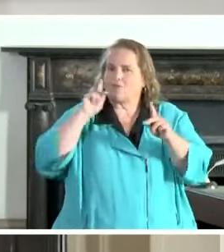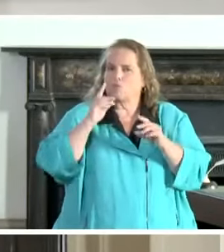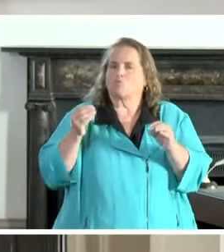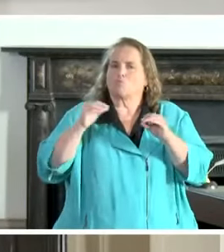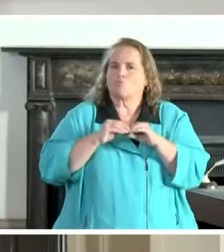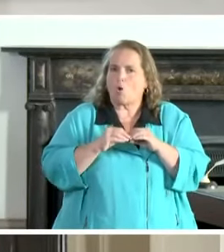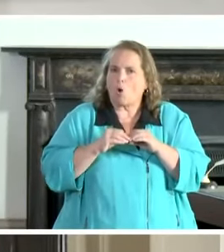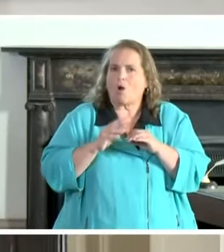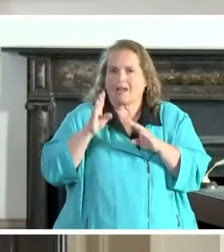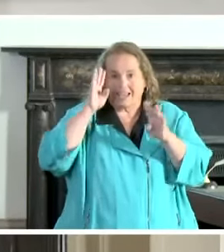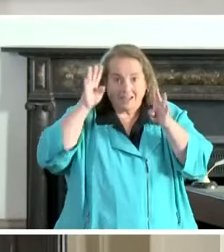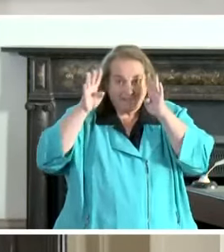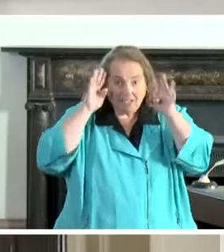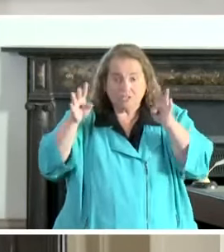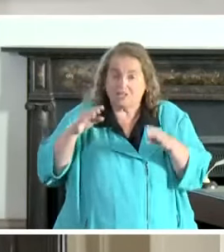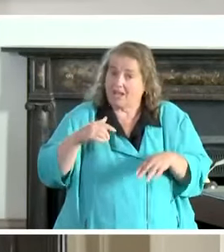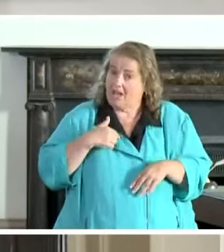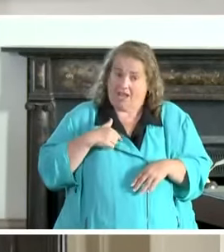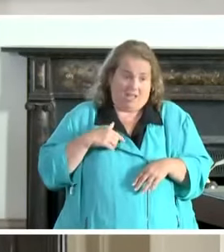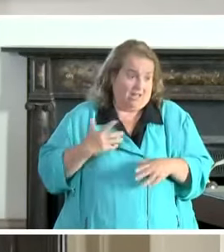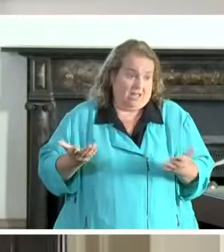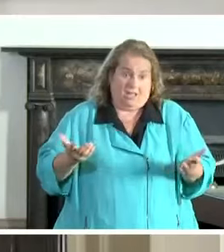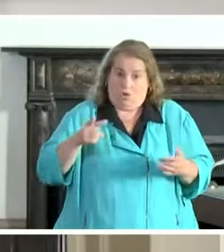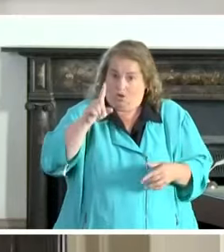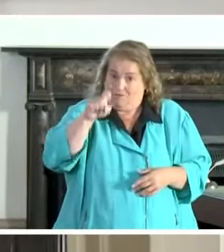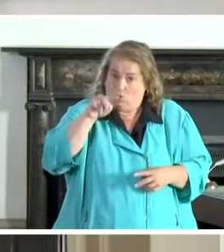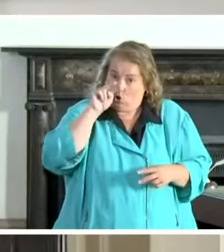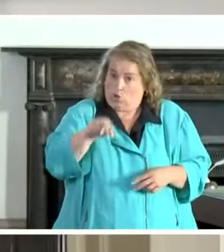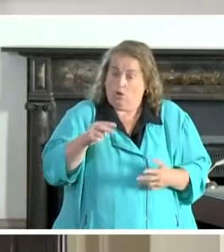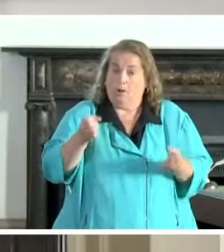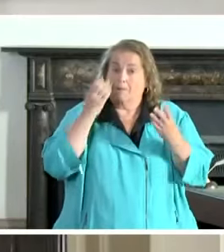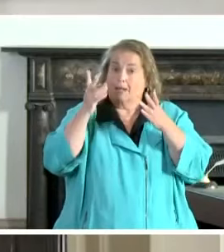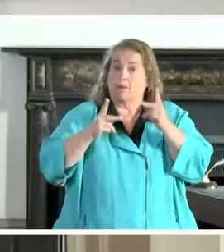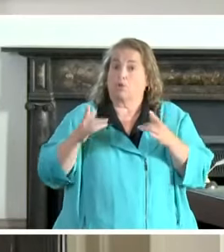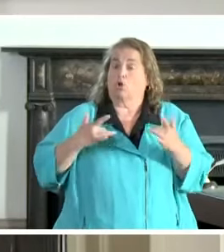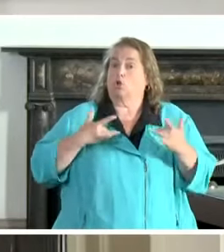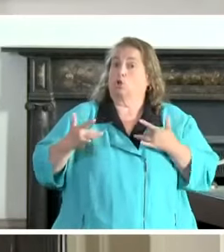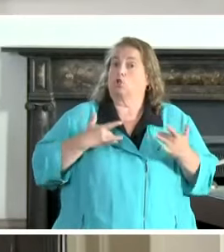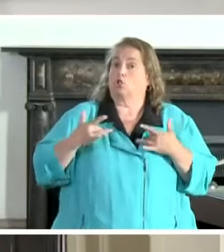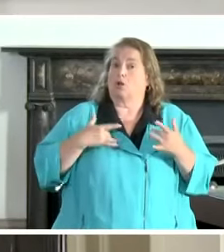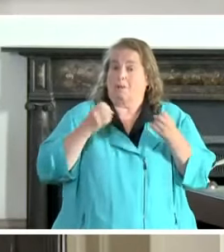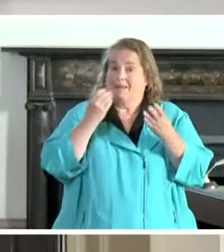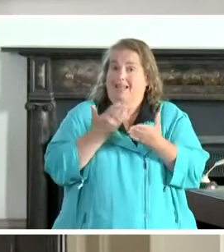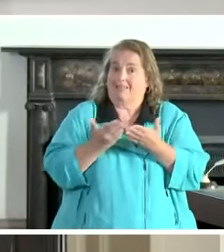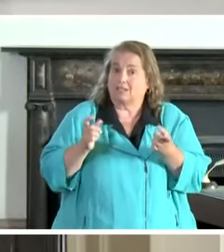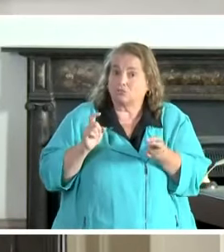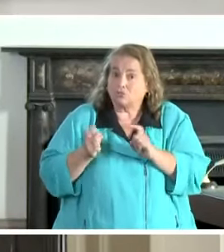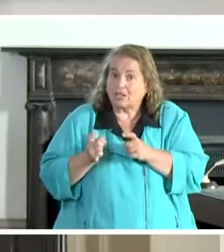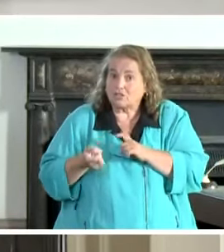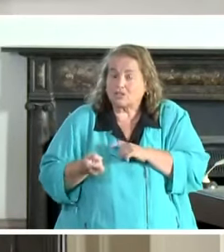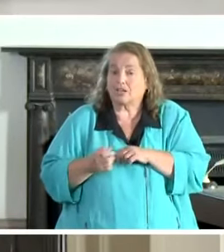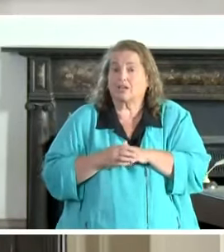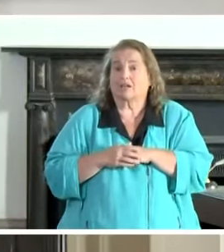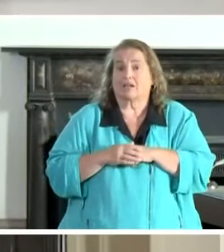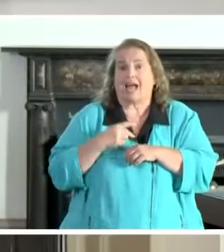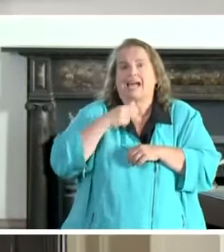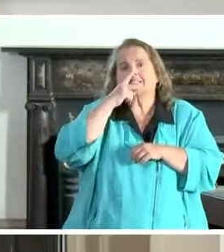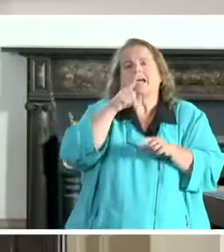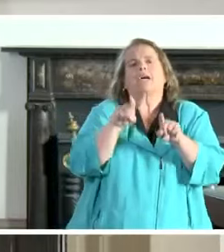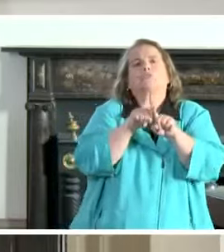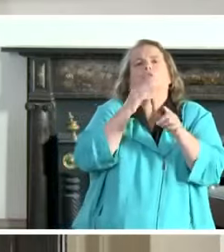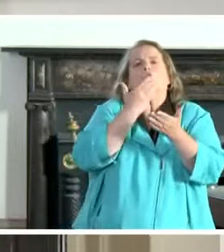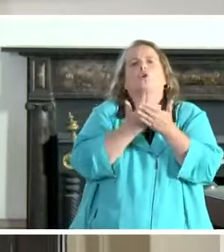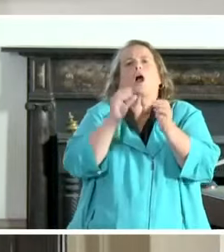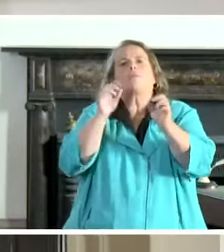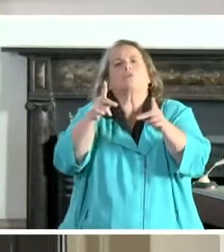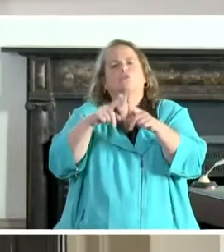innovation. You know, I would look at it this way. A lot of folks are very concerned that things are changing. I see this as an opportunity